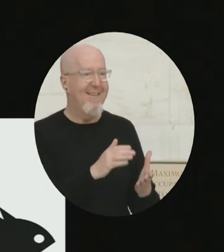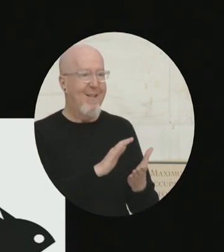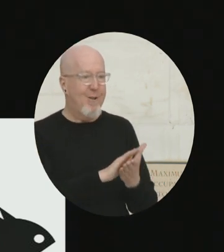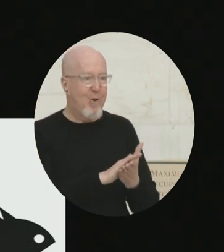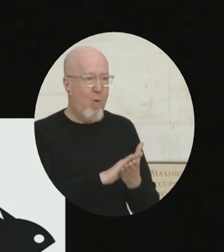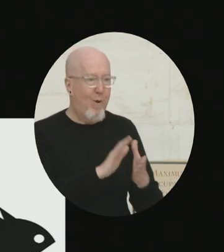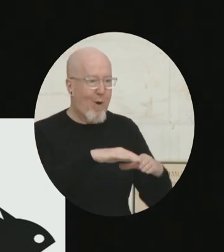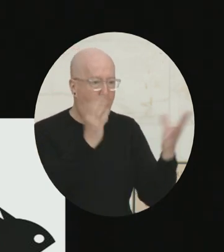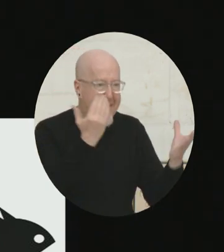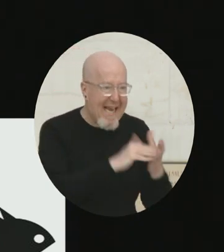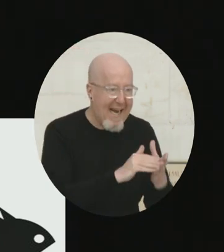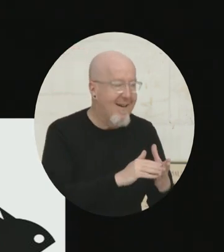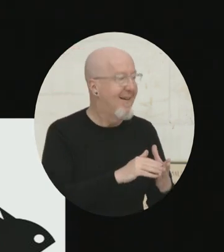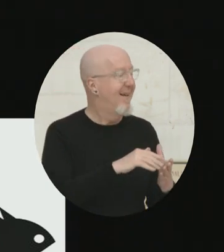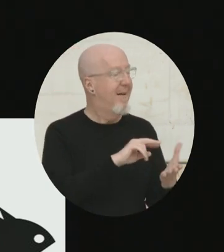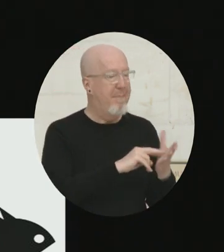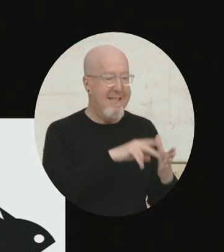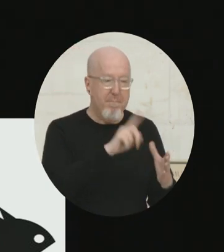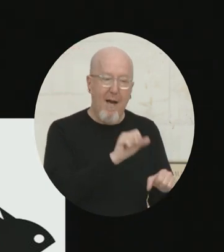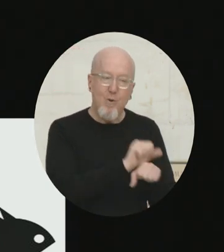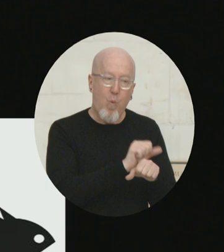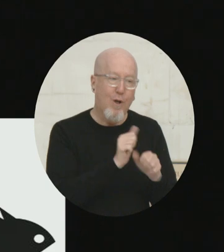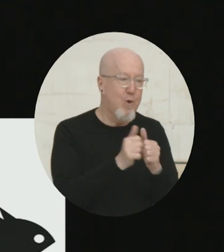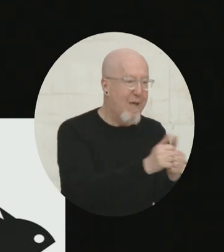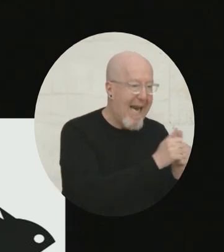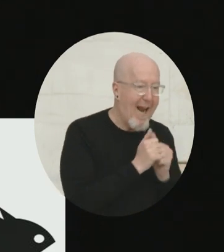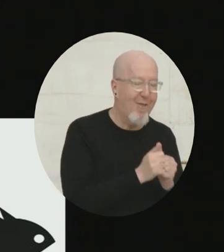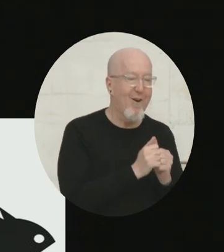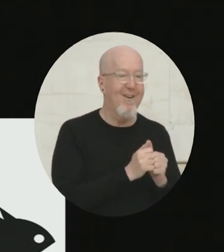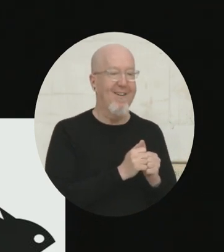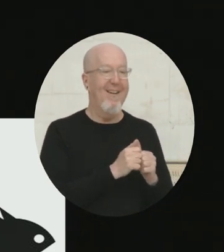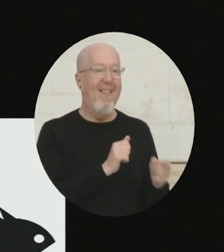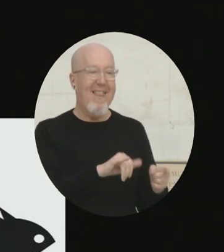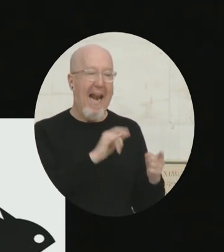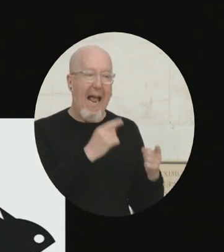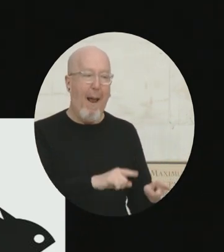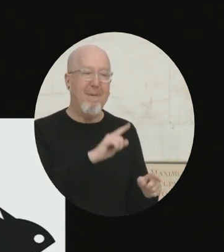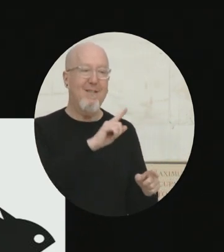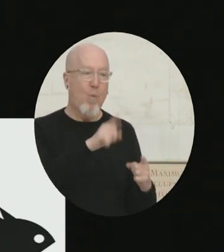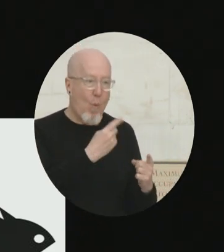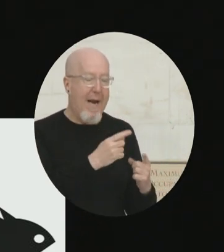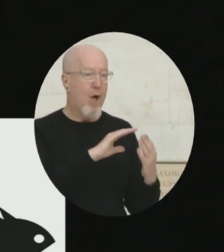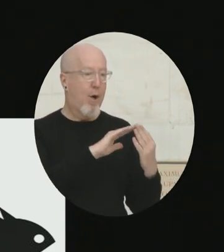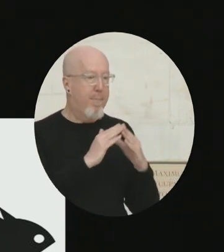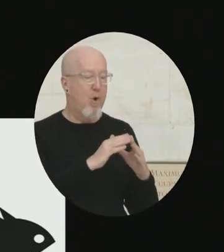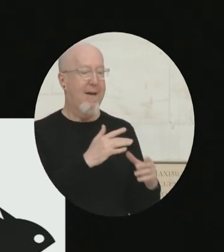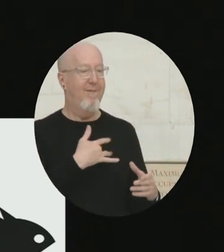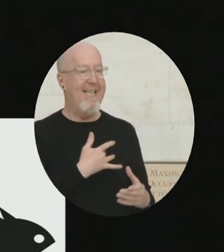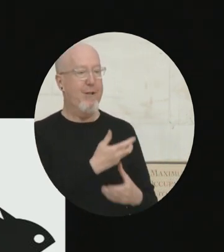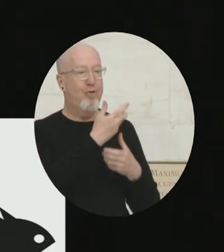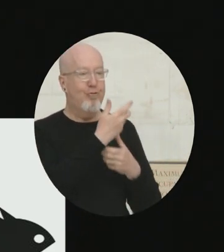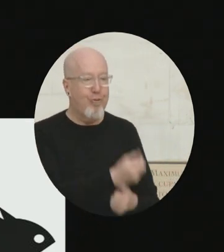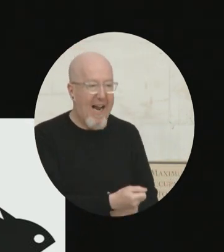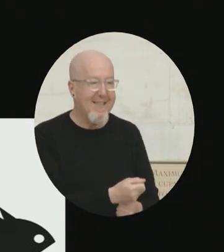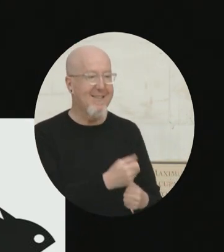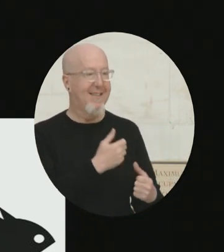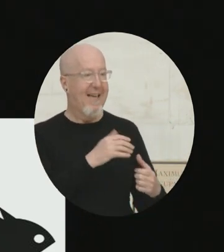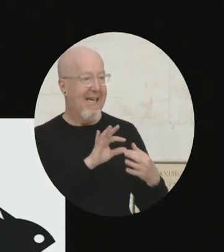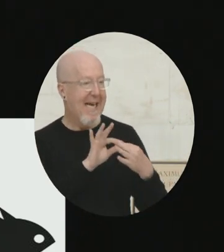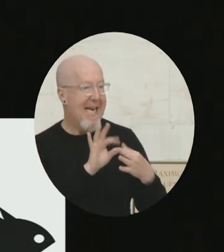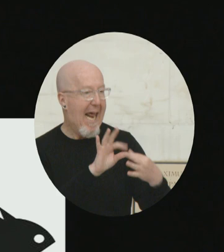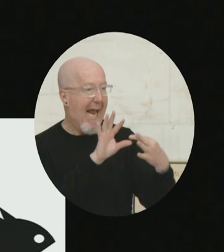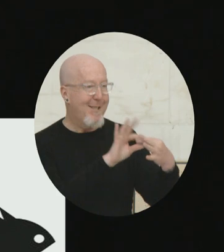working together. That's much easier in communities where we have trust and connections, and we have experience working together.